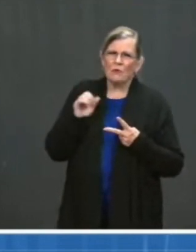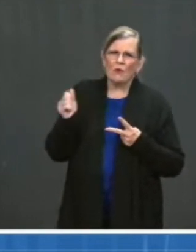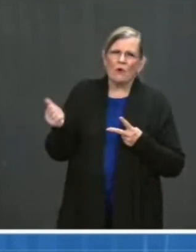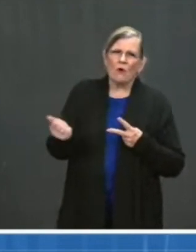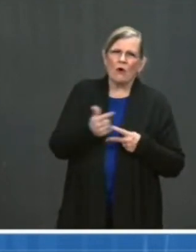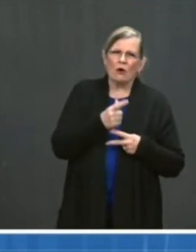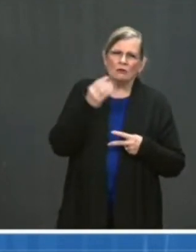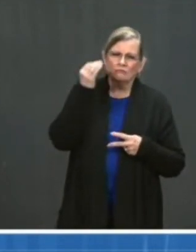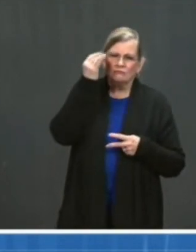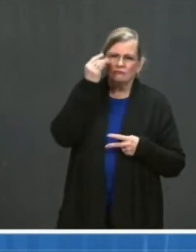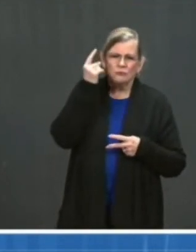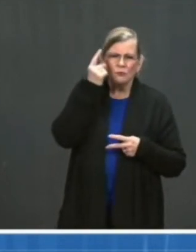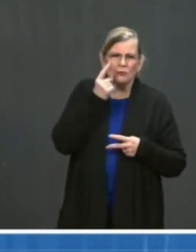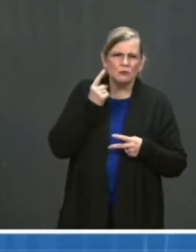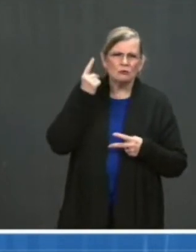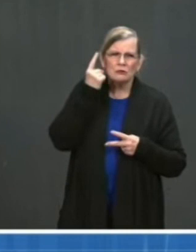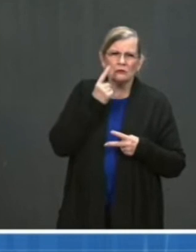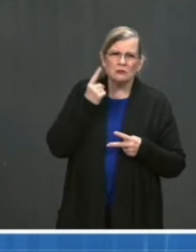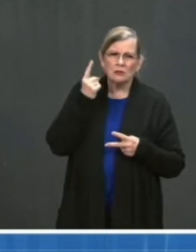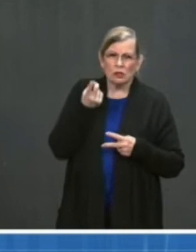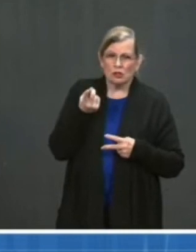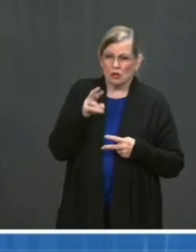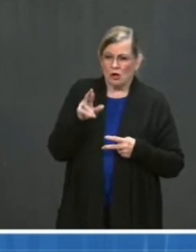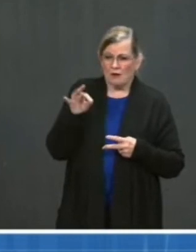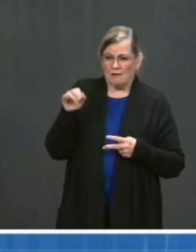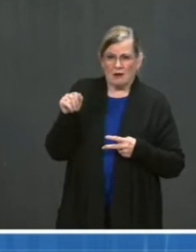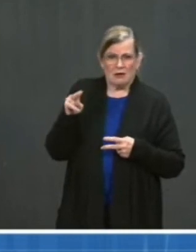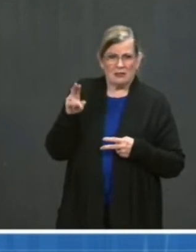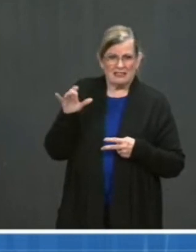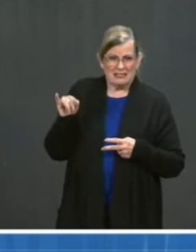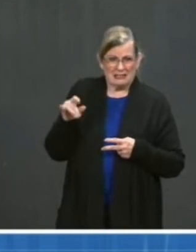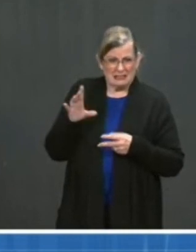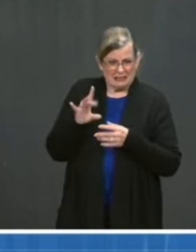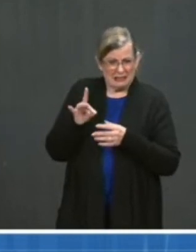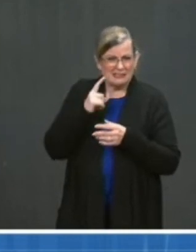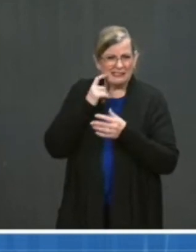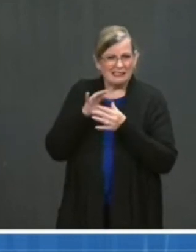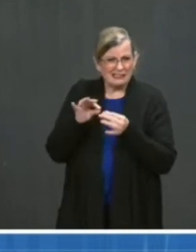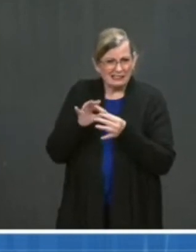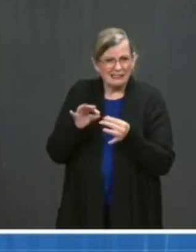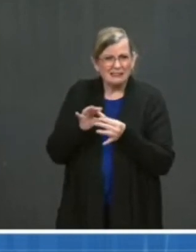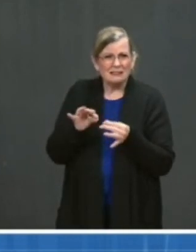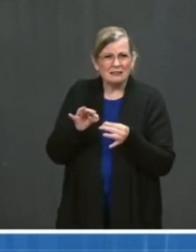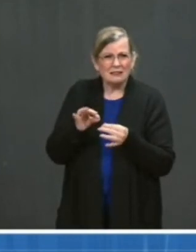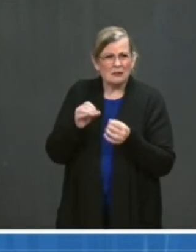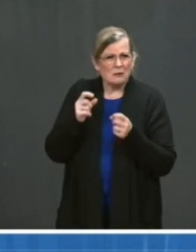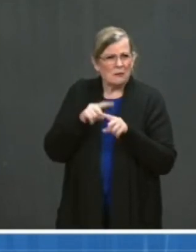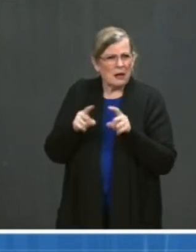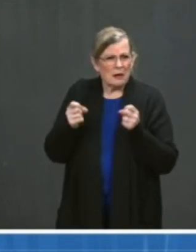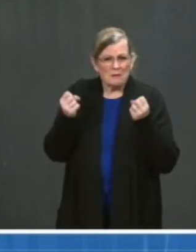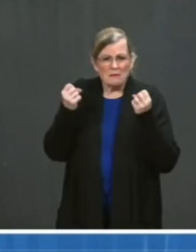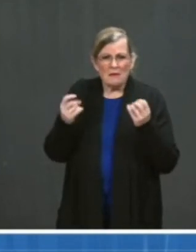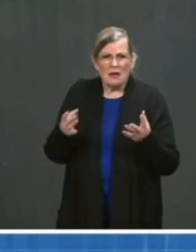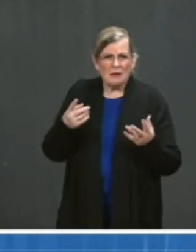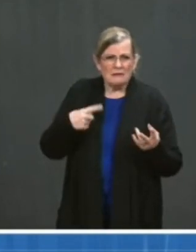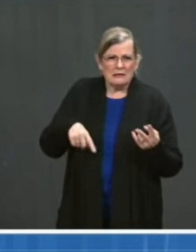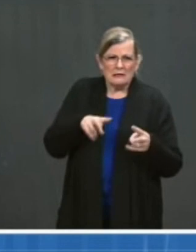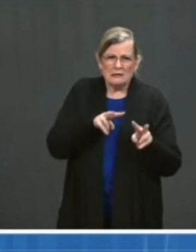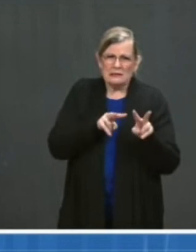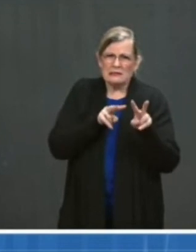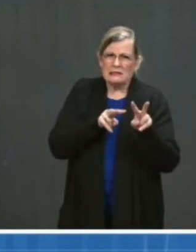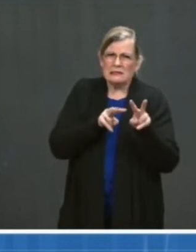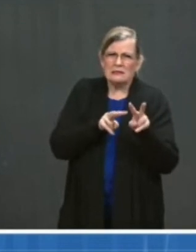Dr. Fauci, when you first came out and talked to us. But there are many of those who continue to see that you've been vilified by